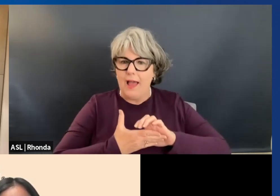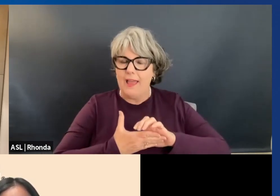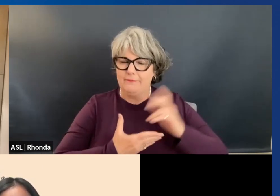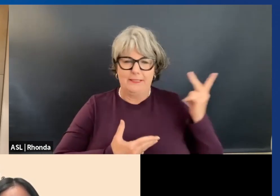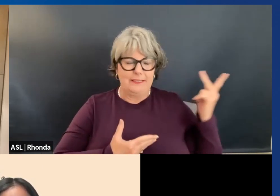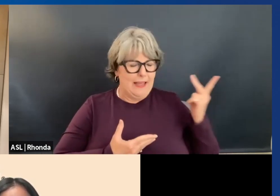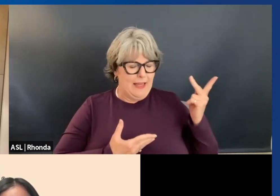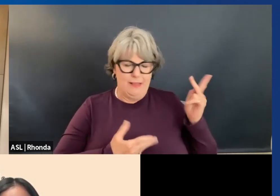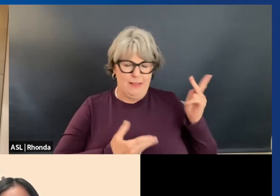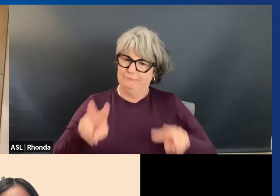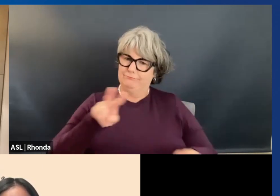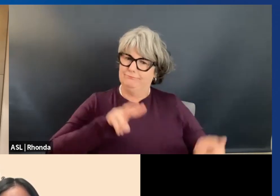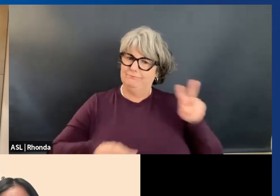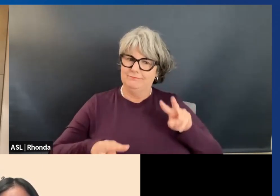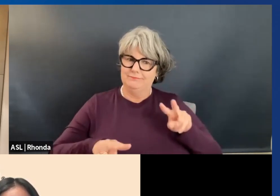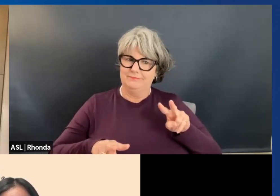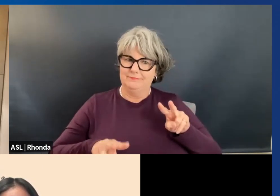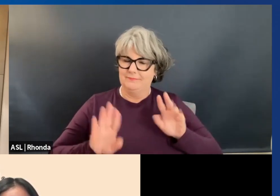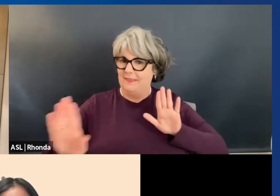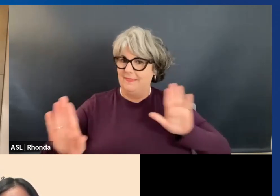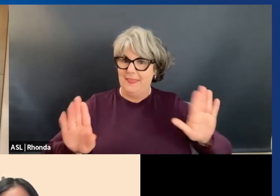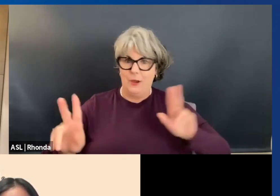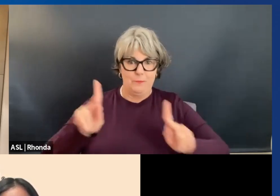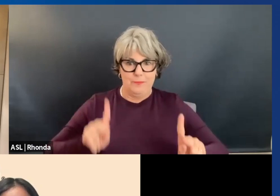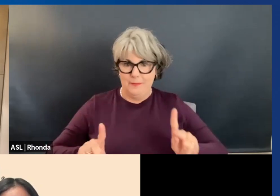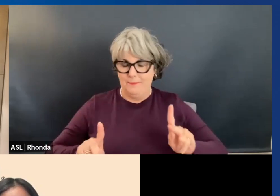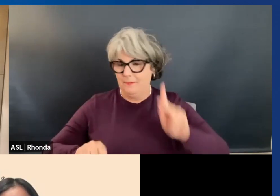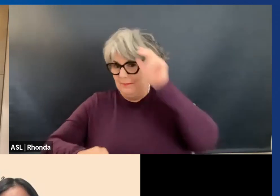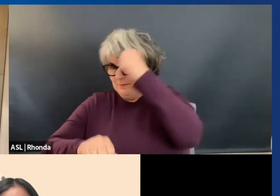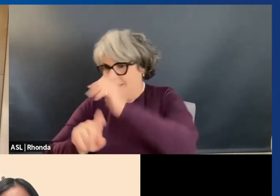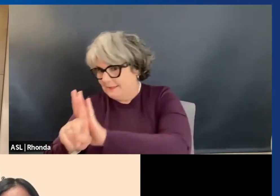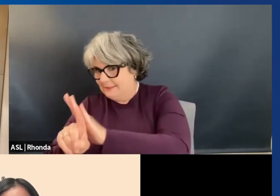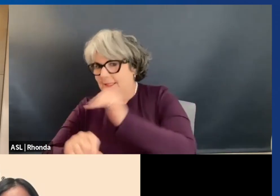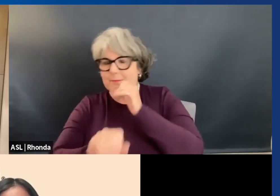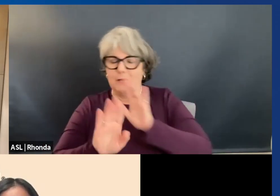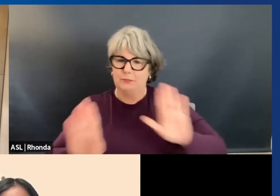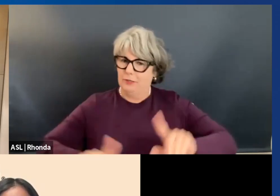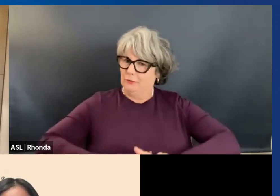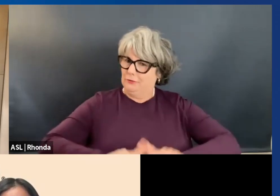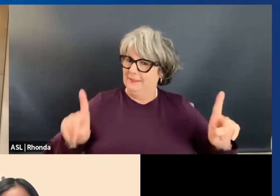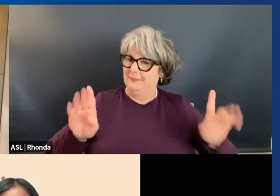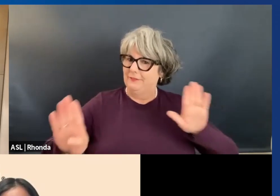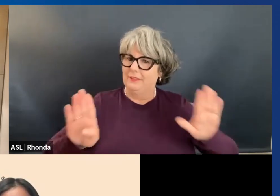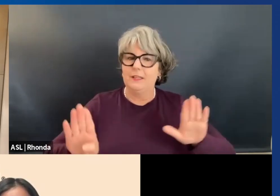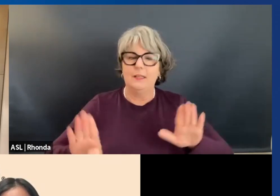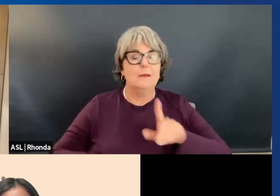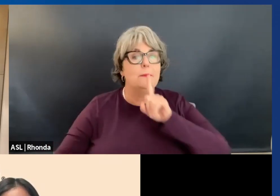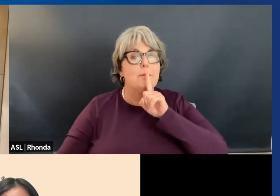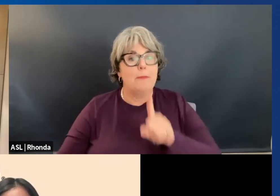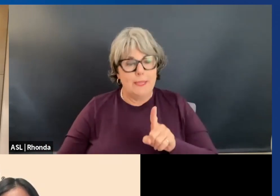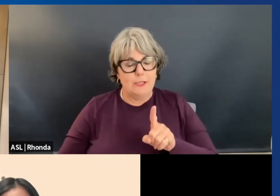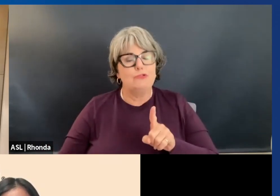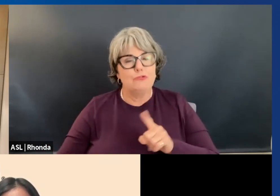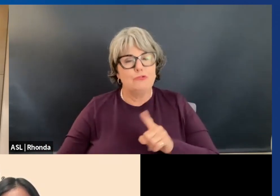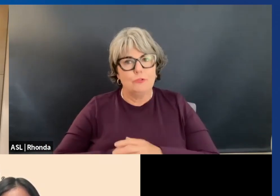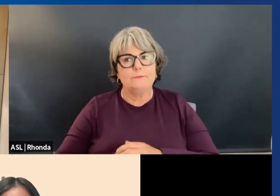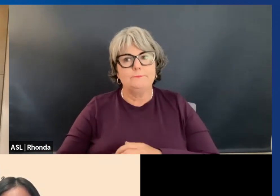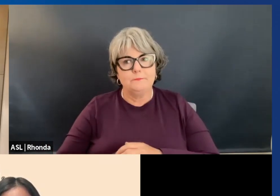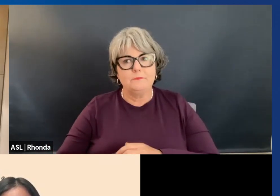at how they're their own people, right? It's really just making sure that I just